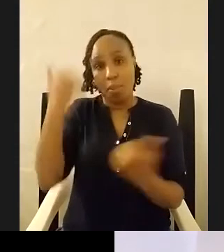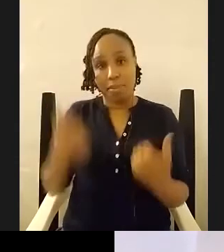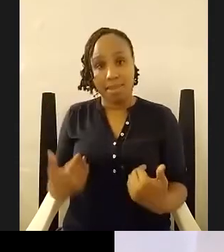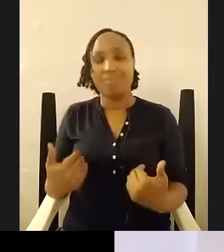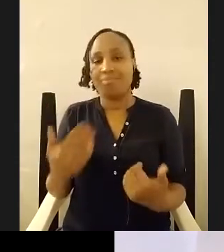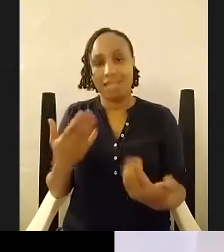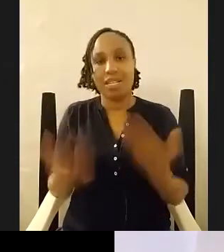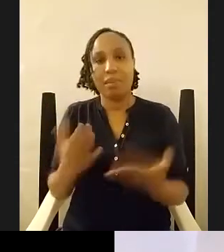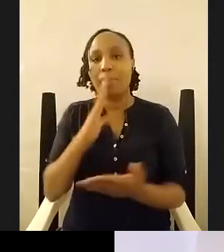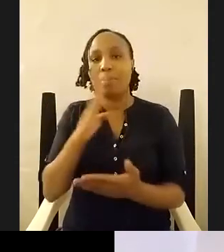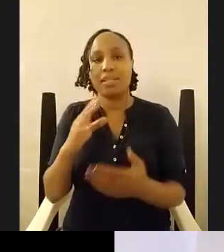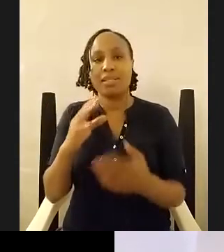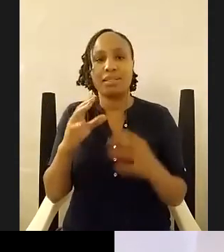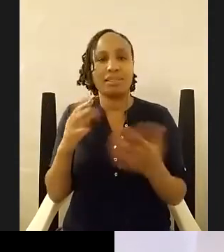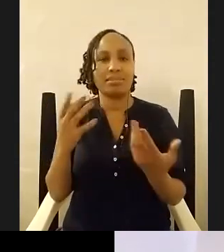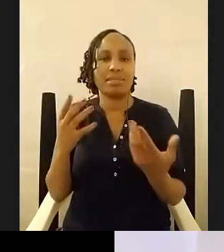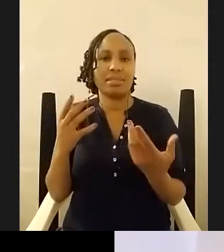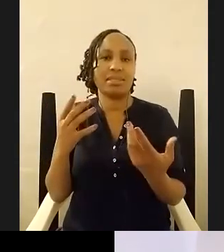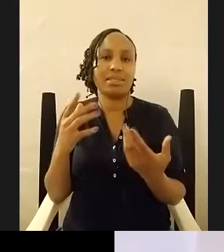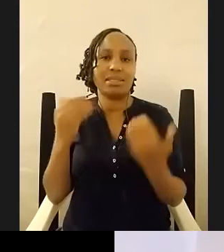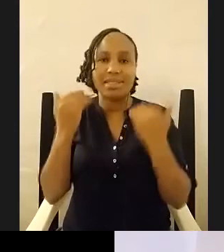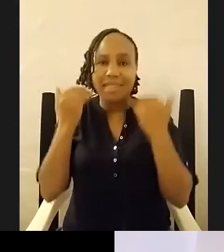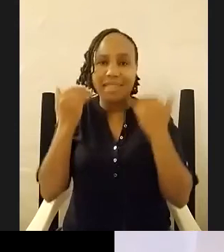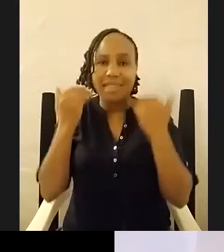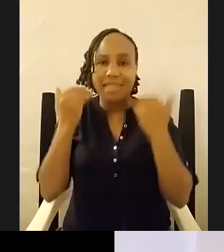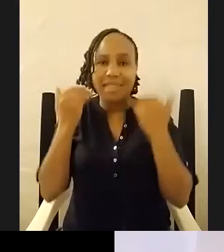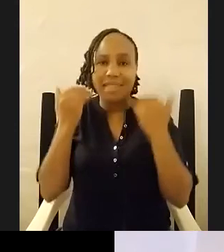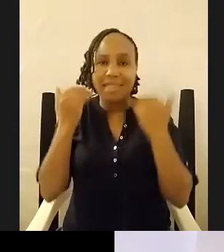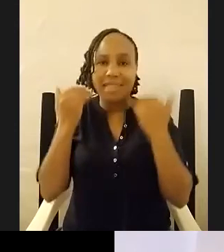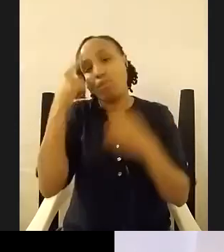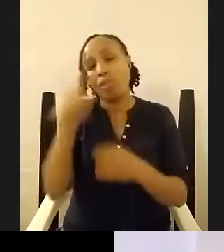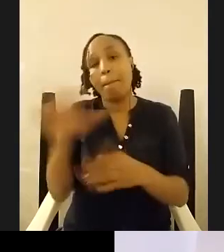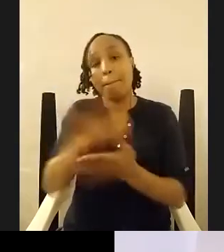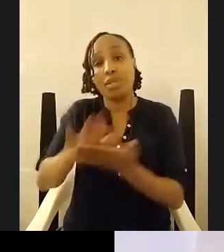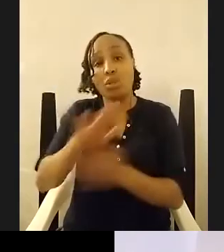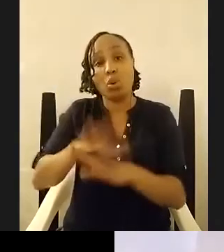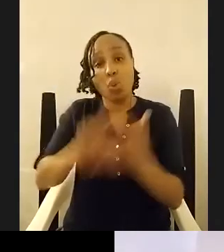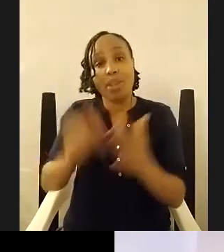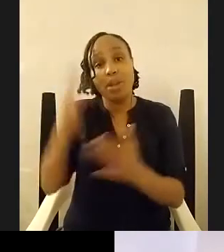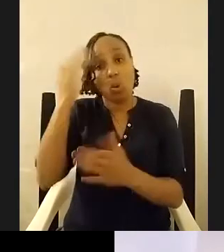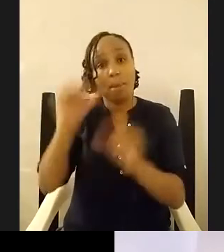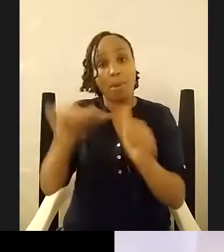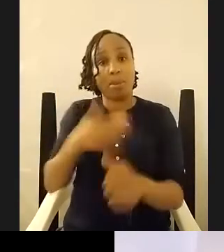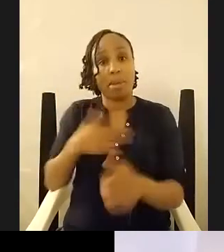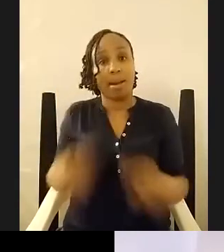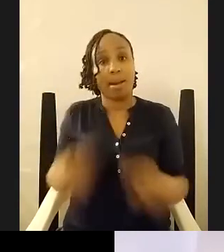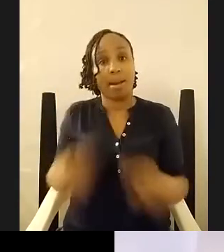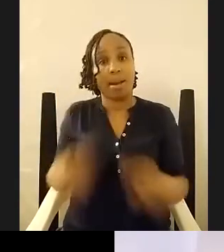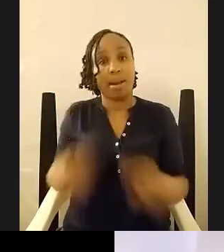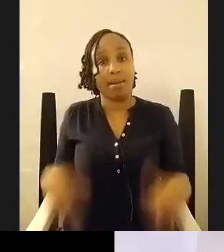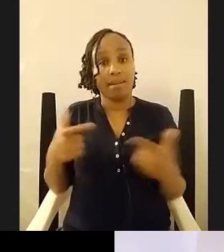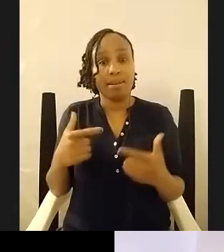based on what they know about my life um and then lastly just real life doesn't allow you to come to satisfactory